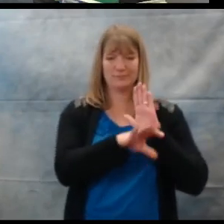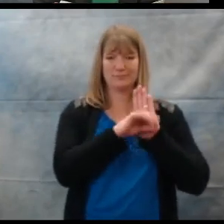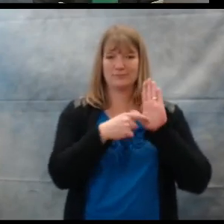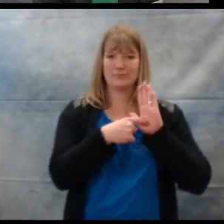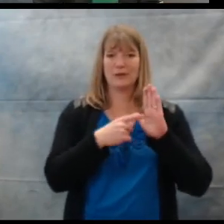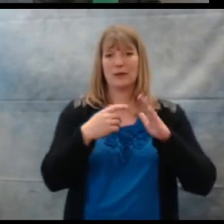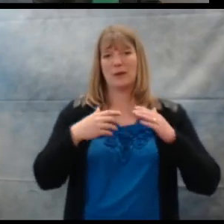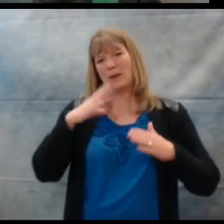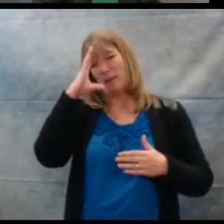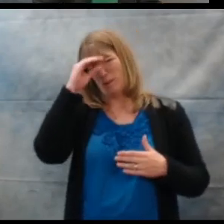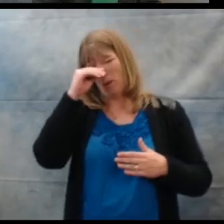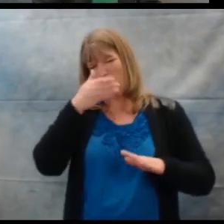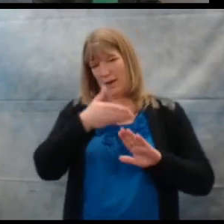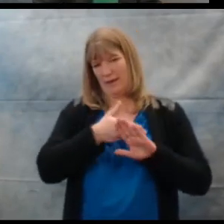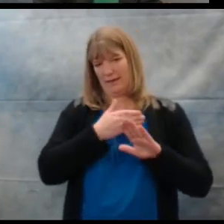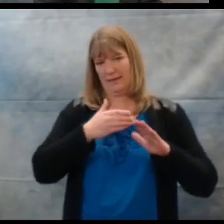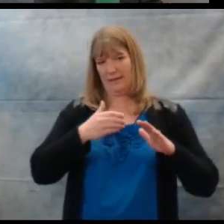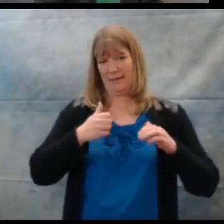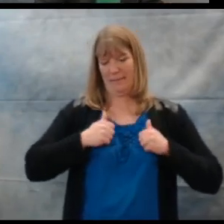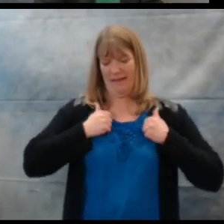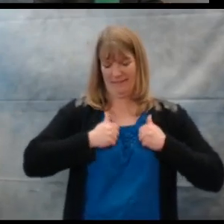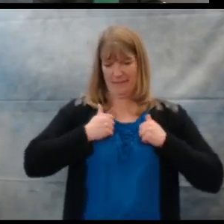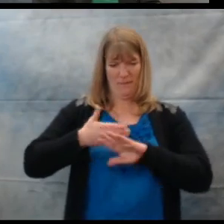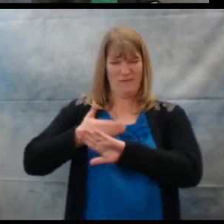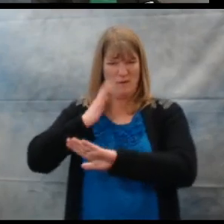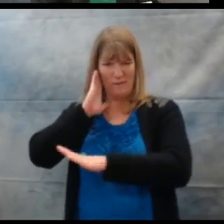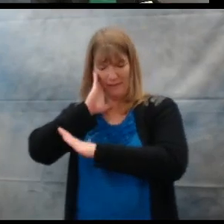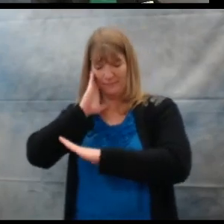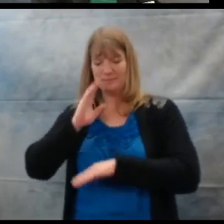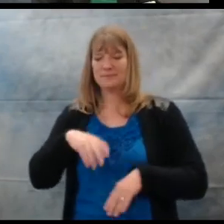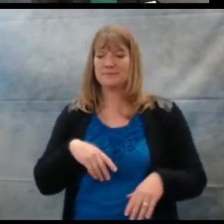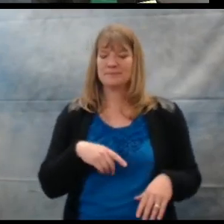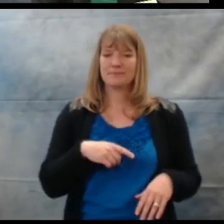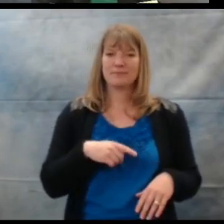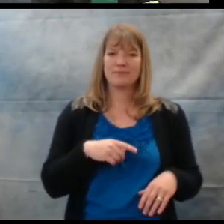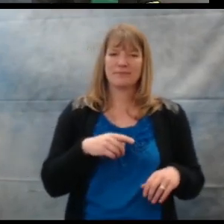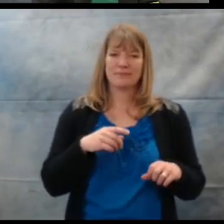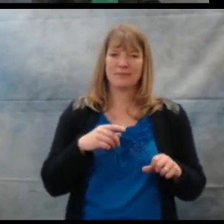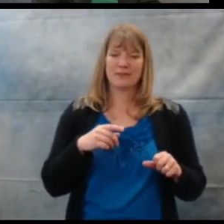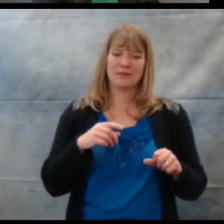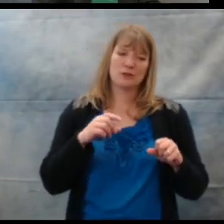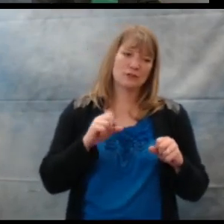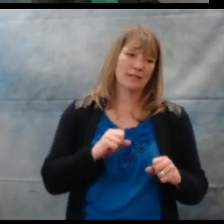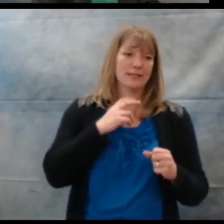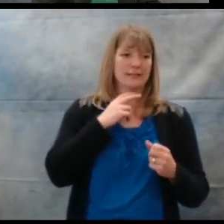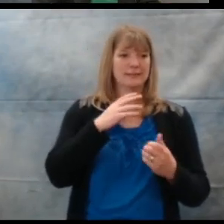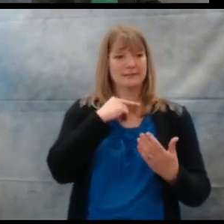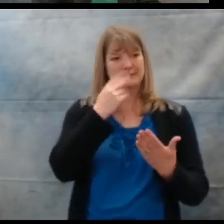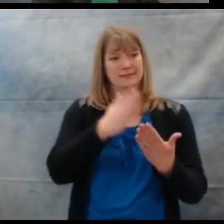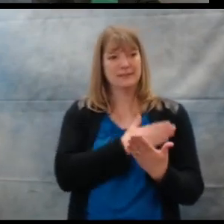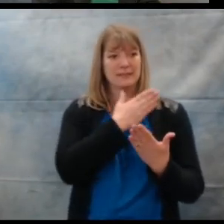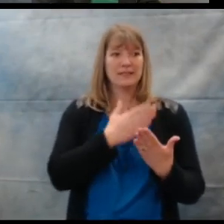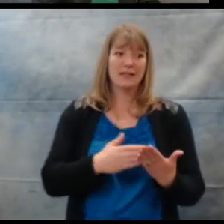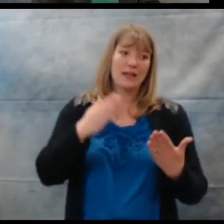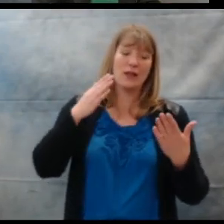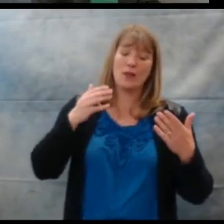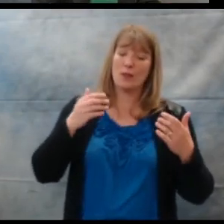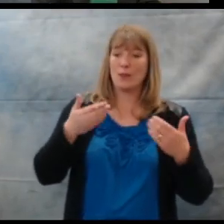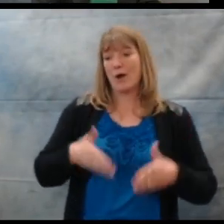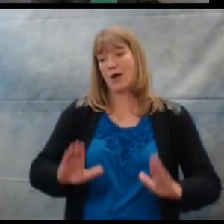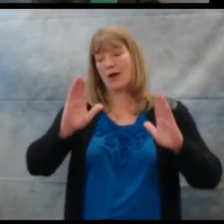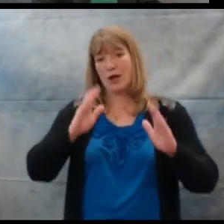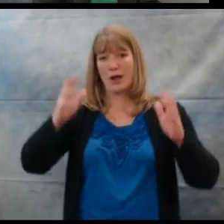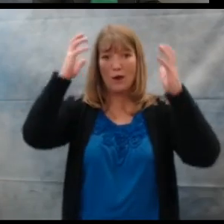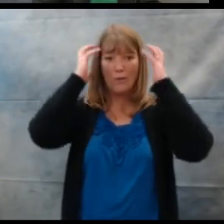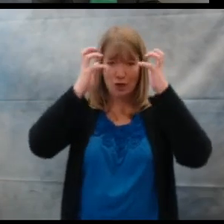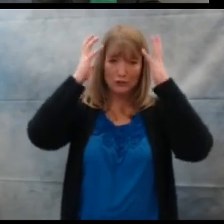picture where the little boy is in the bathtub prior to going to bed. And you could sing, this is